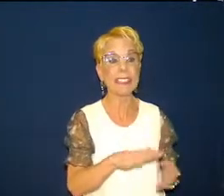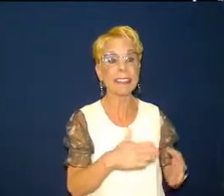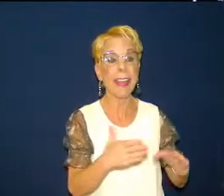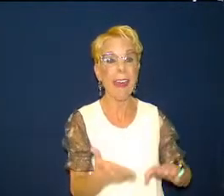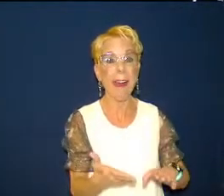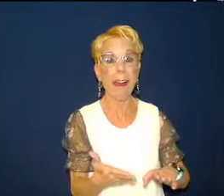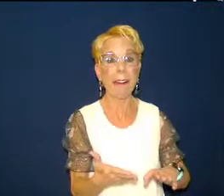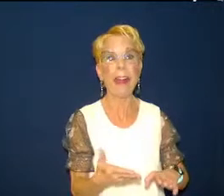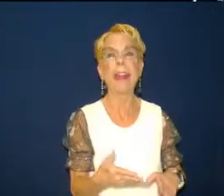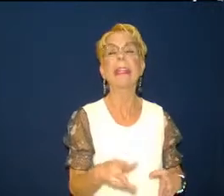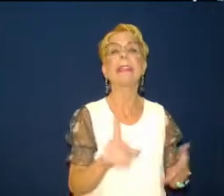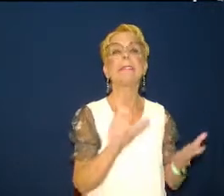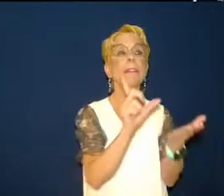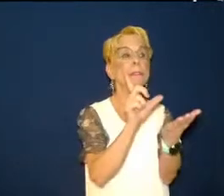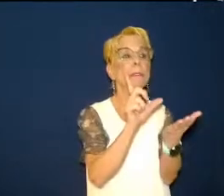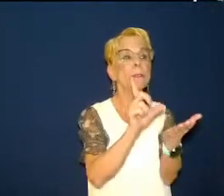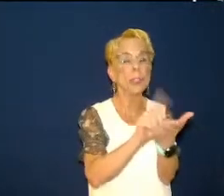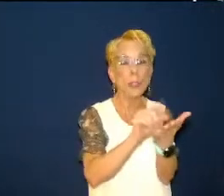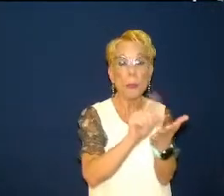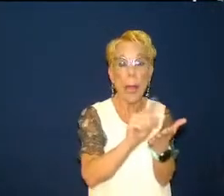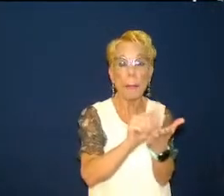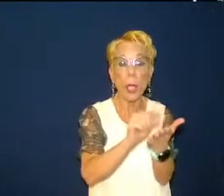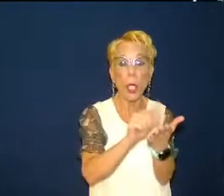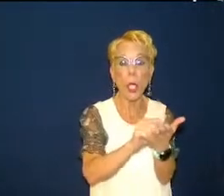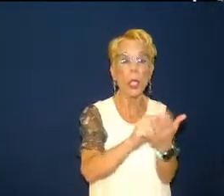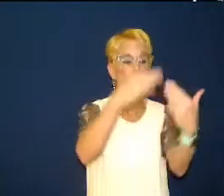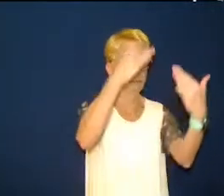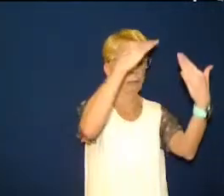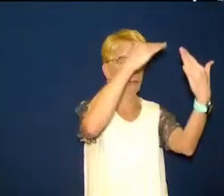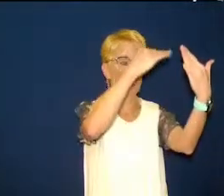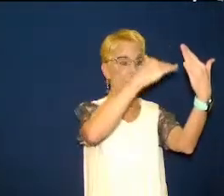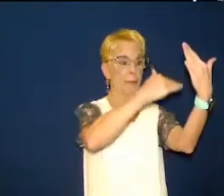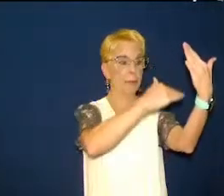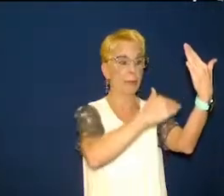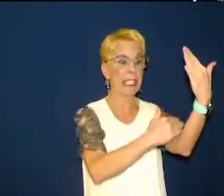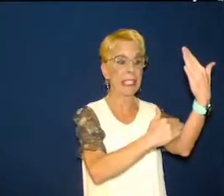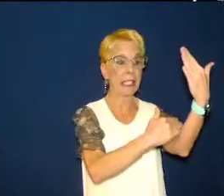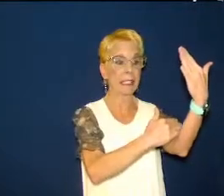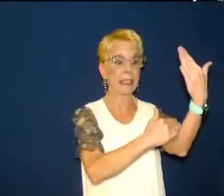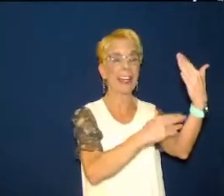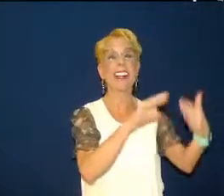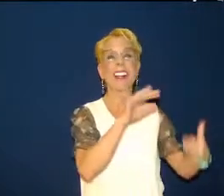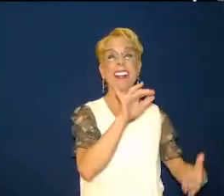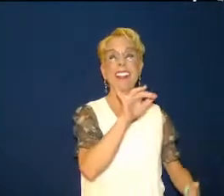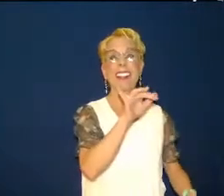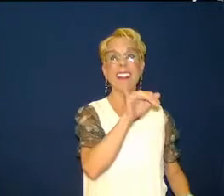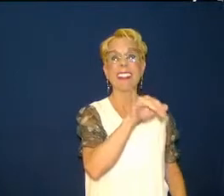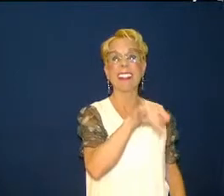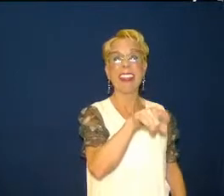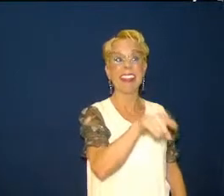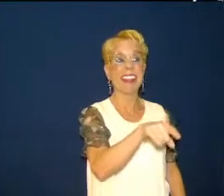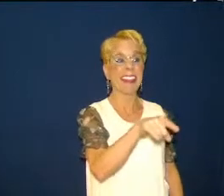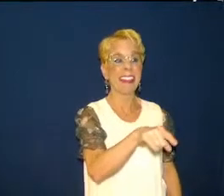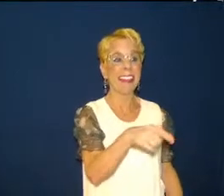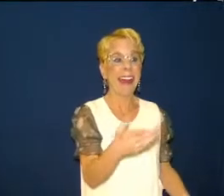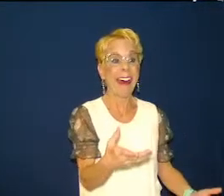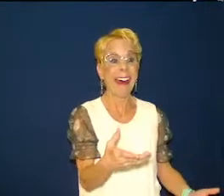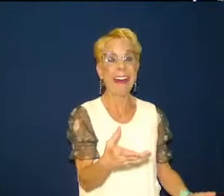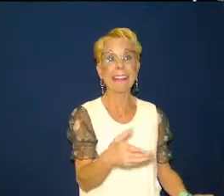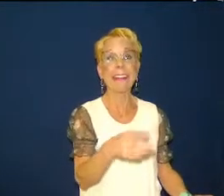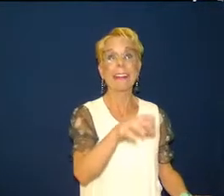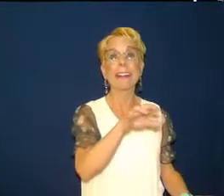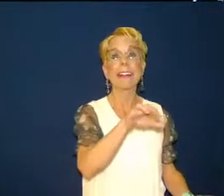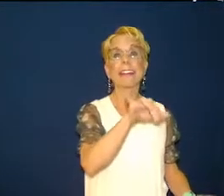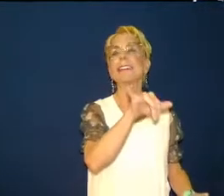so people were morbidly curious i would be too i've never been to a real church funeral before i've helped